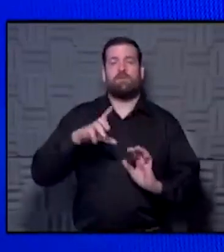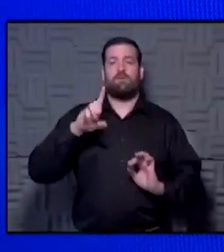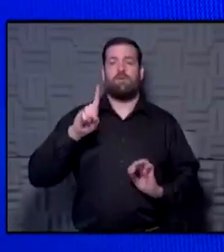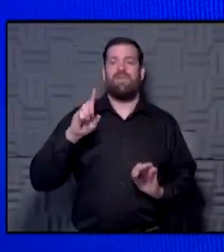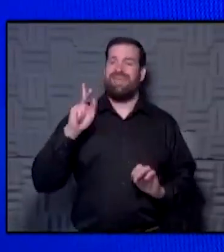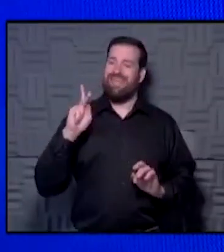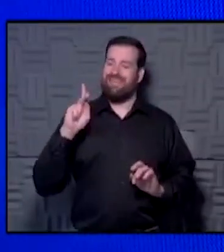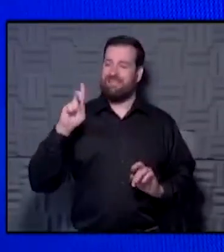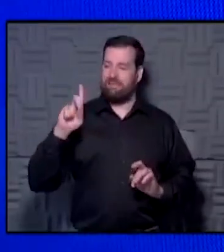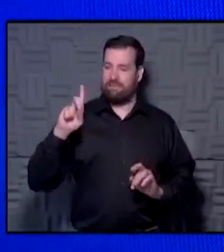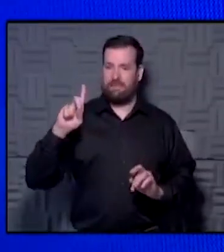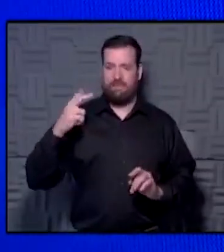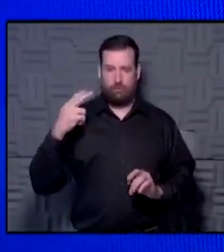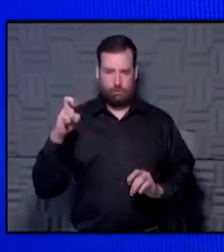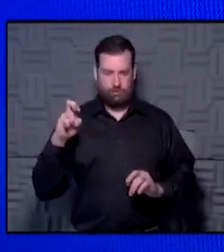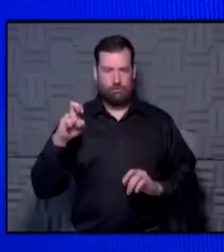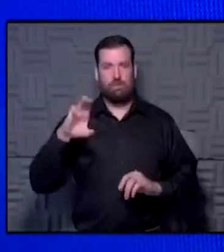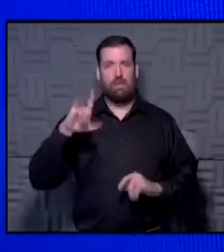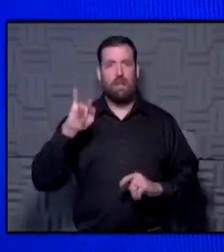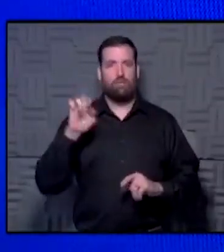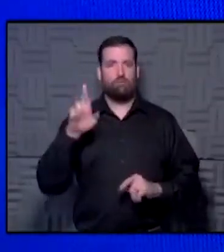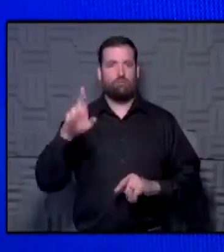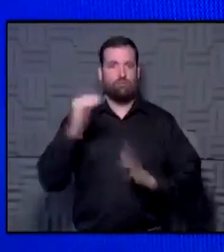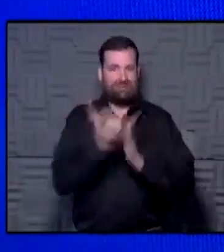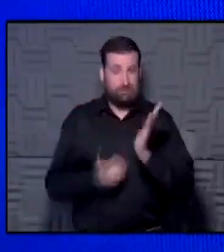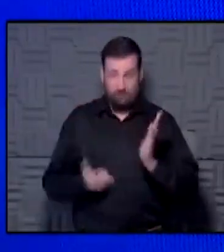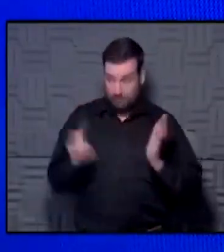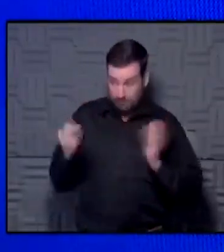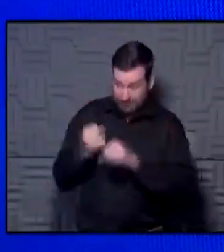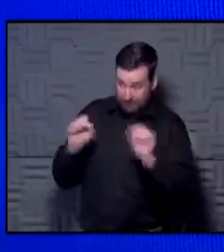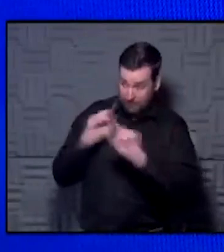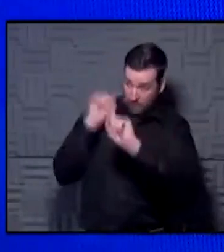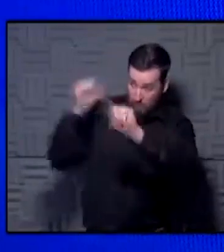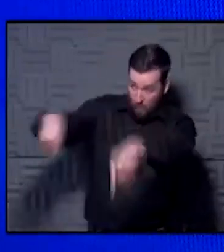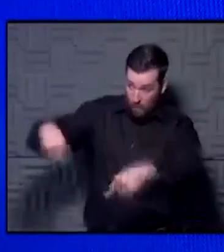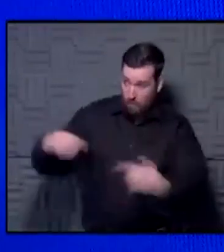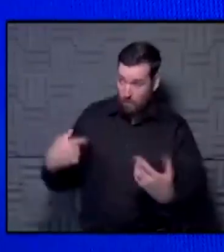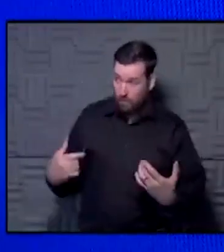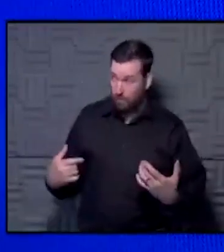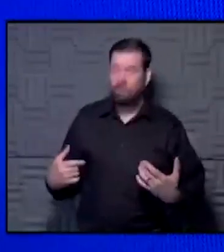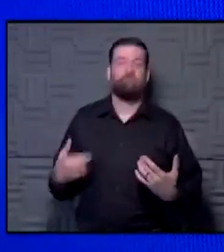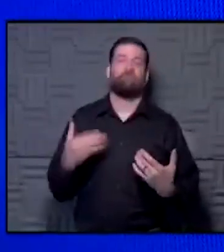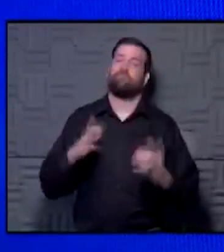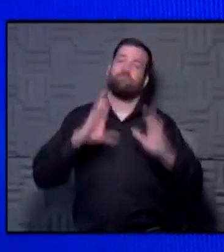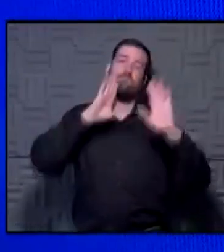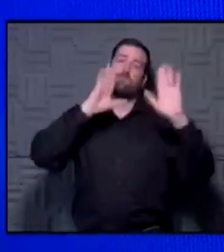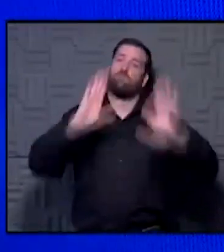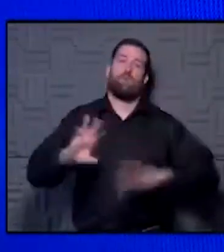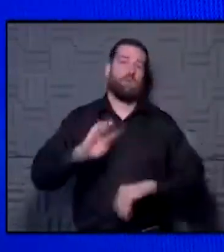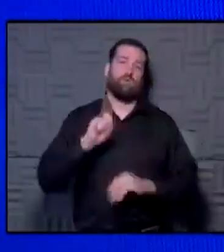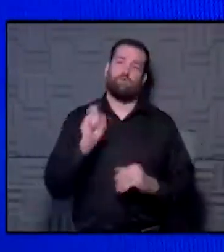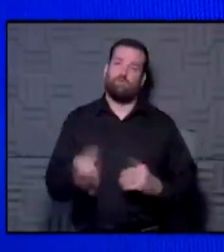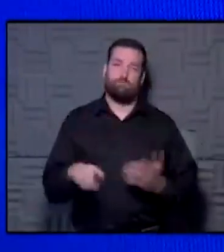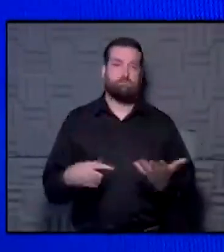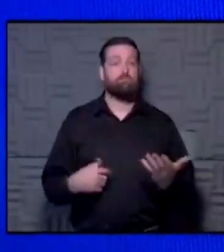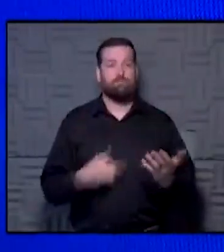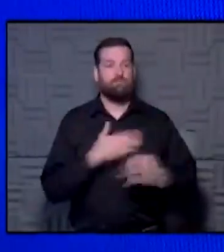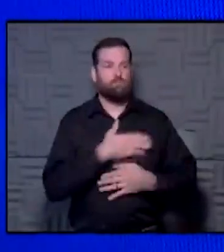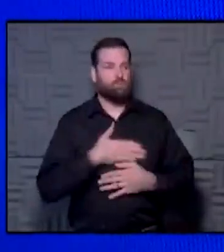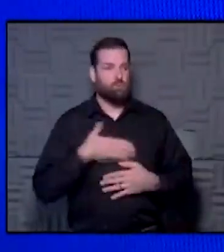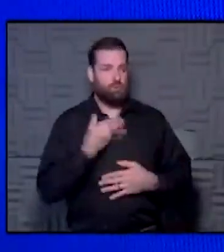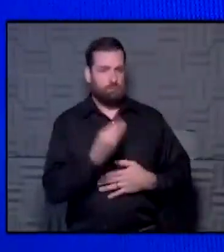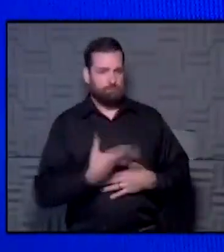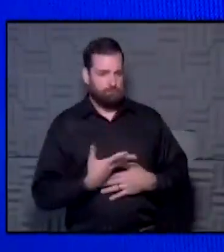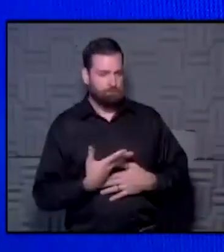cluster list. She wants to know, what is that story and is it safe to go? That is a great question and appreciate the